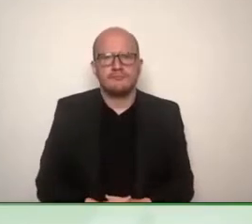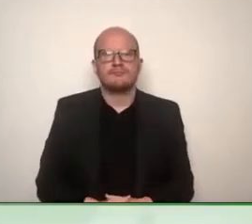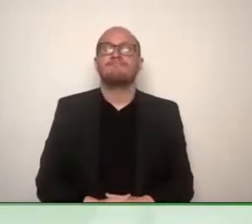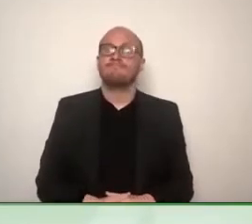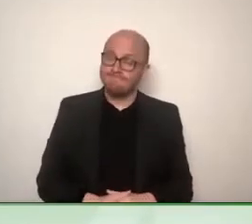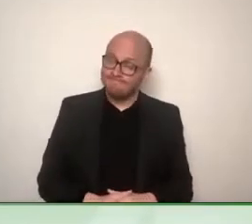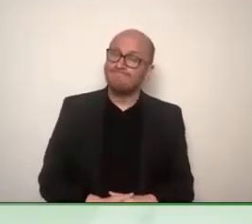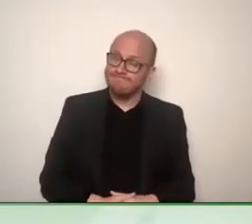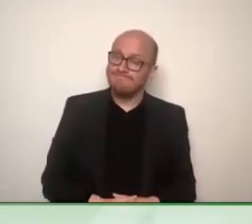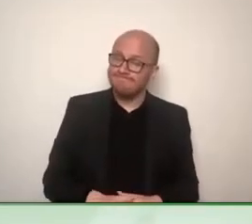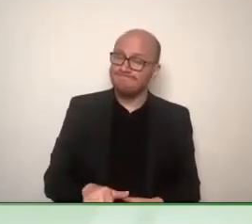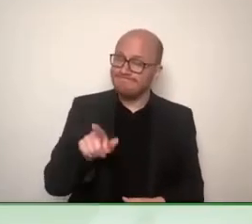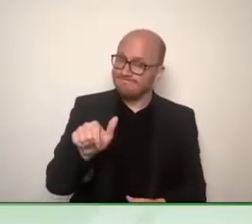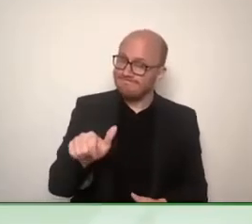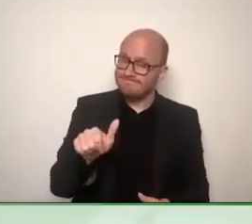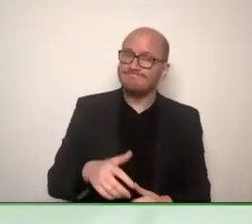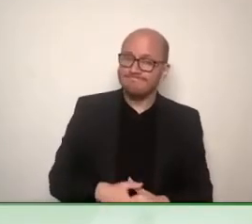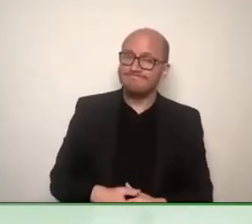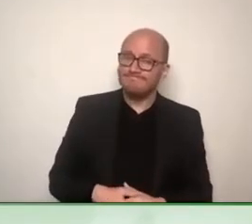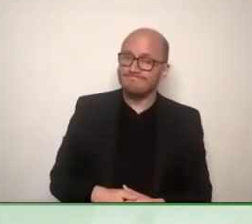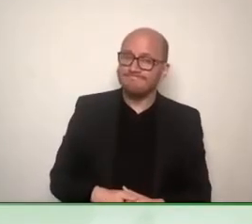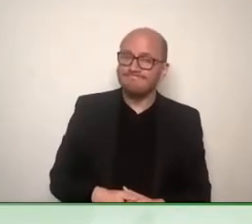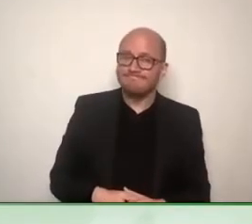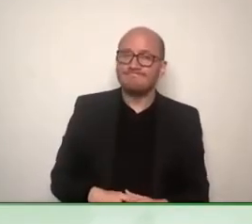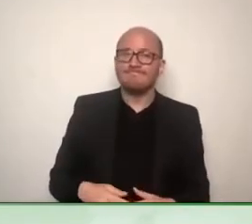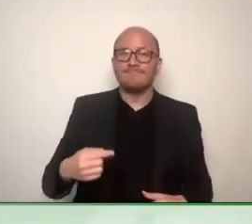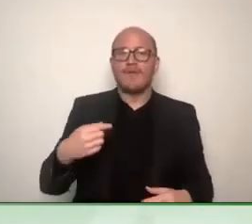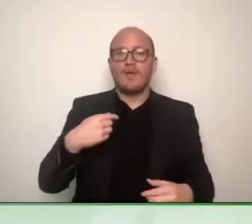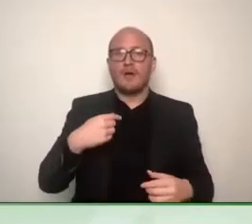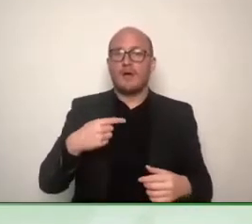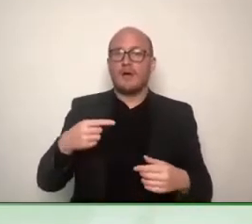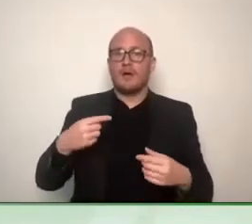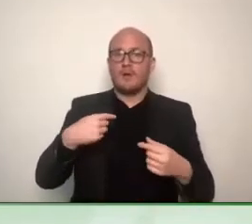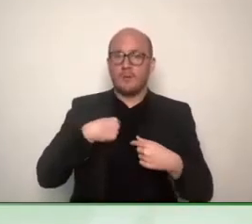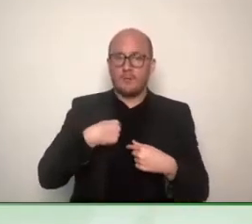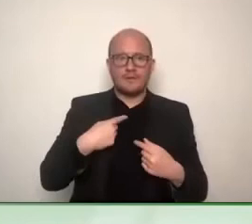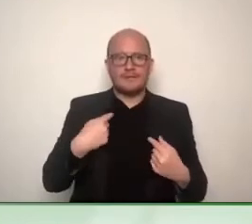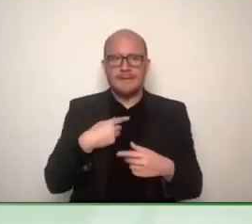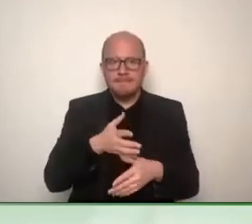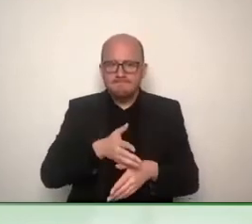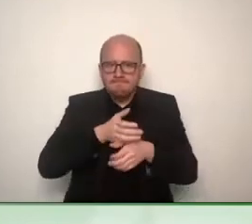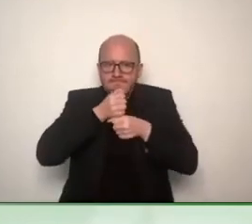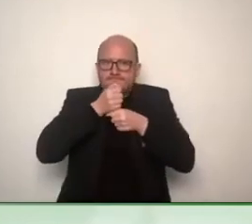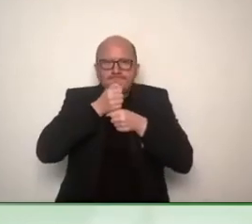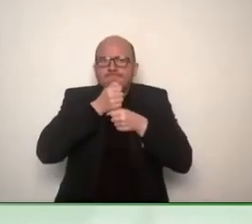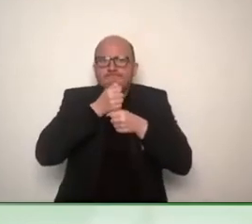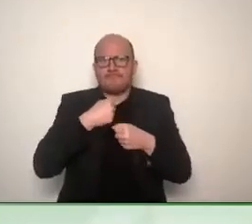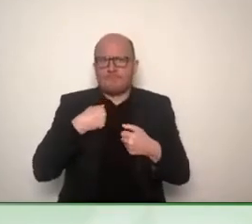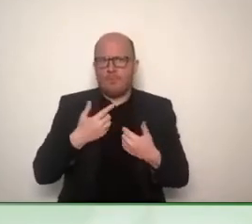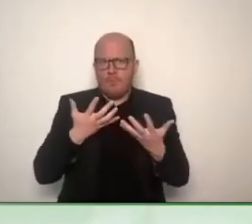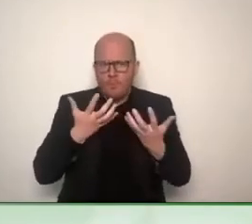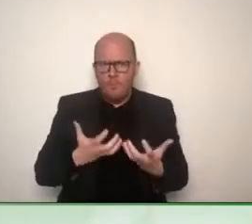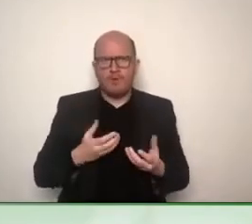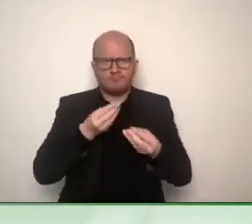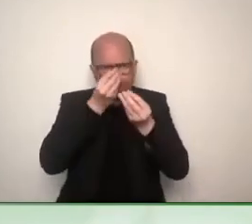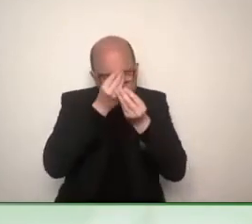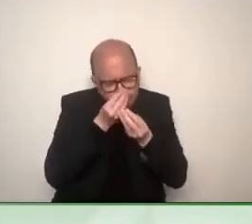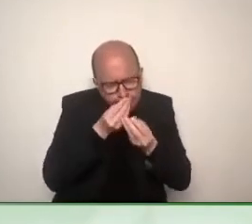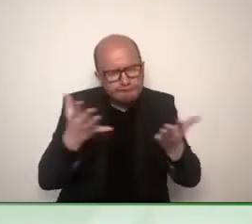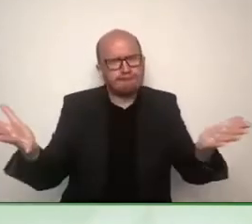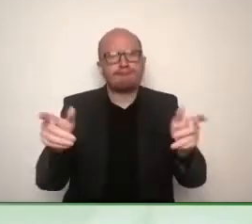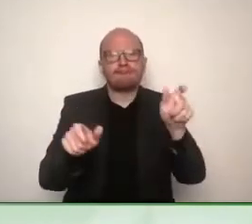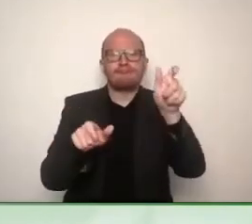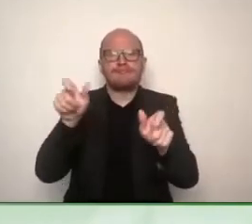influence the international agenda. Now we are not going to make an outcome assessment tool.